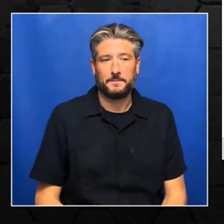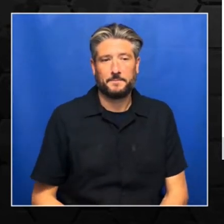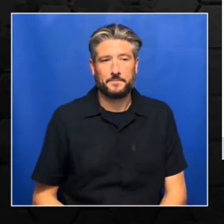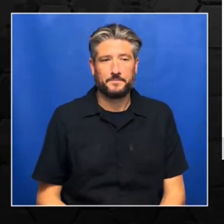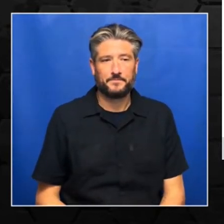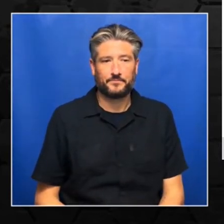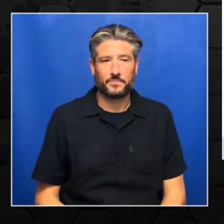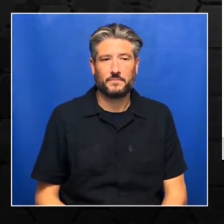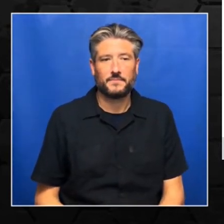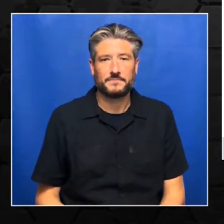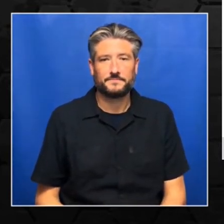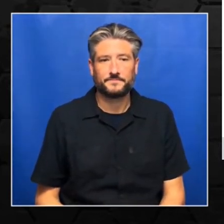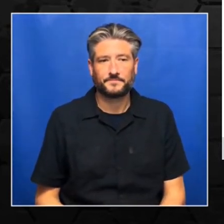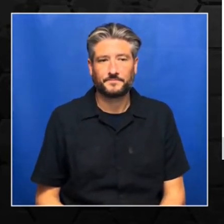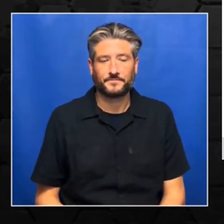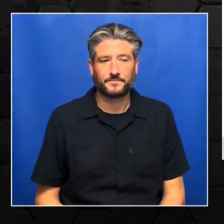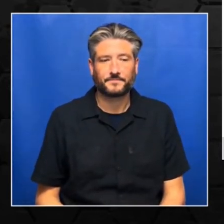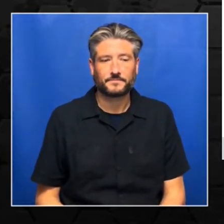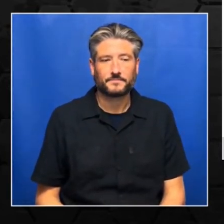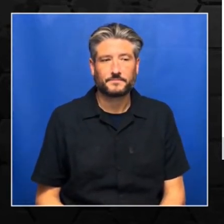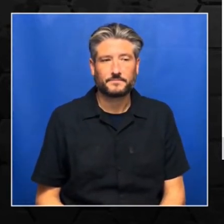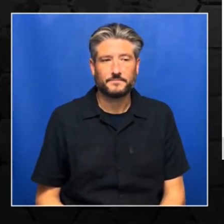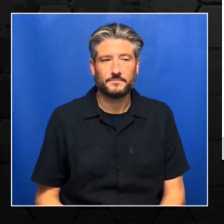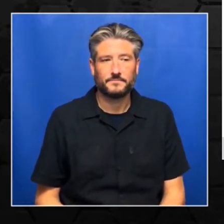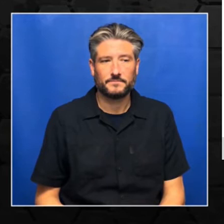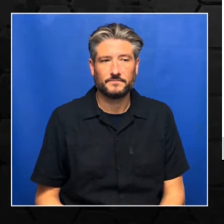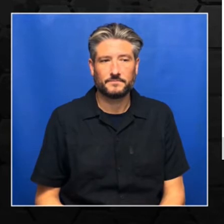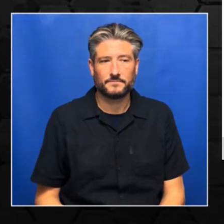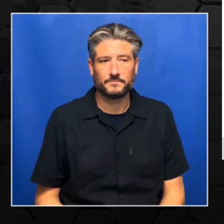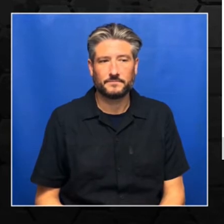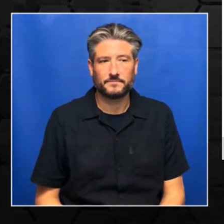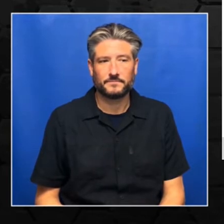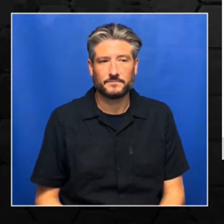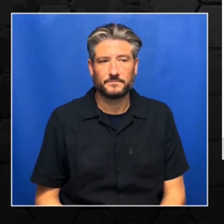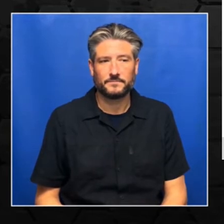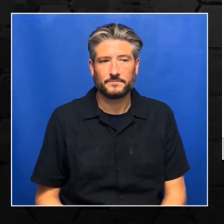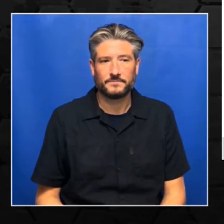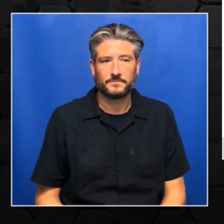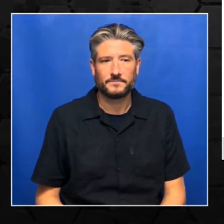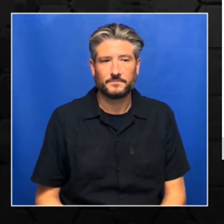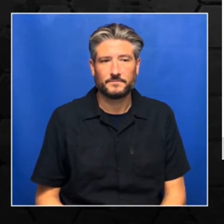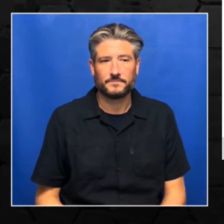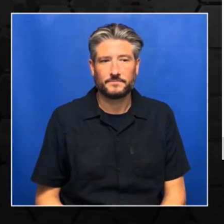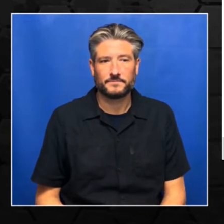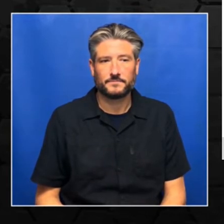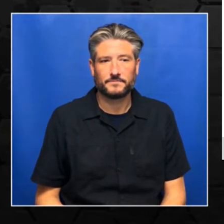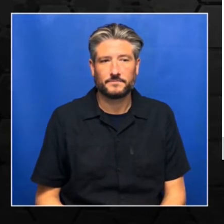Okay, so I this was before I have to retry activating the sandbox, which you can do it again.